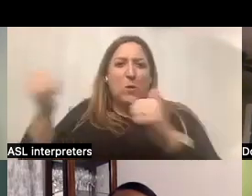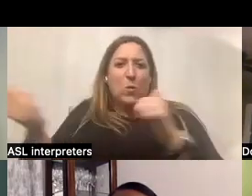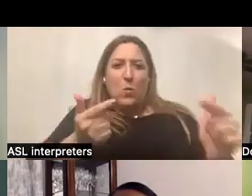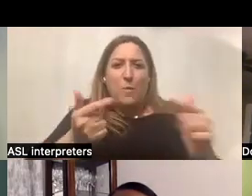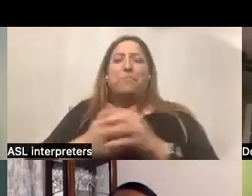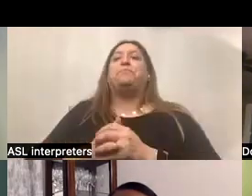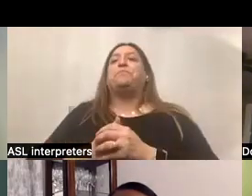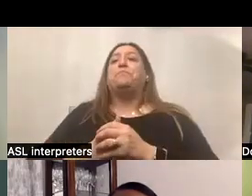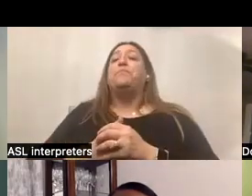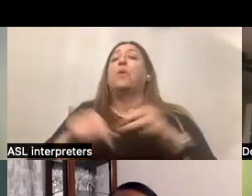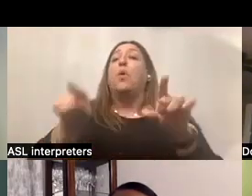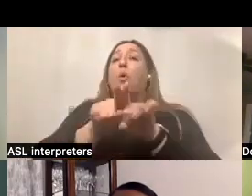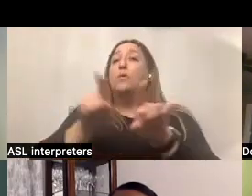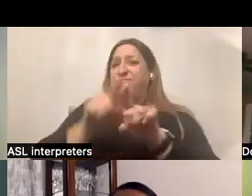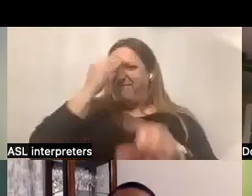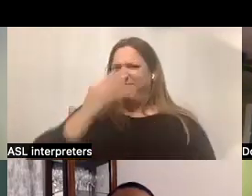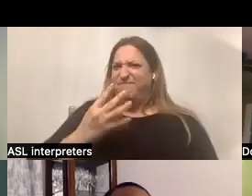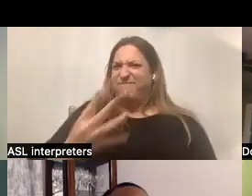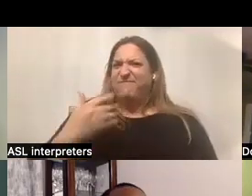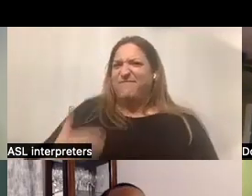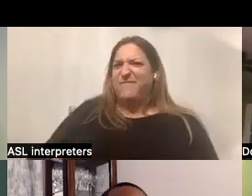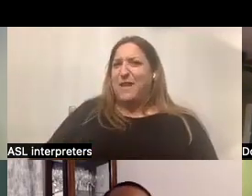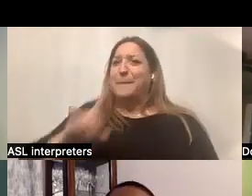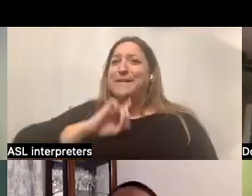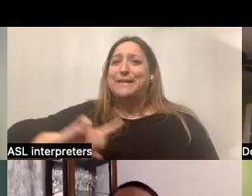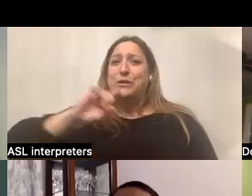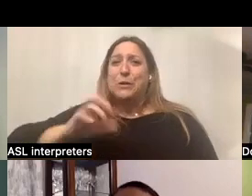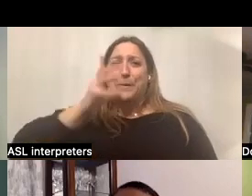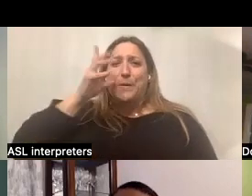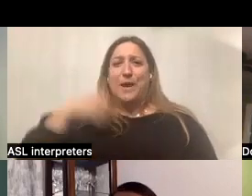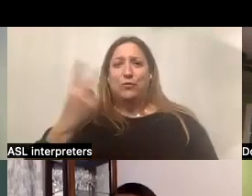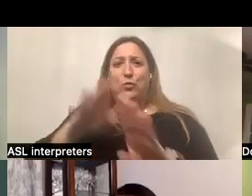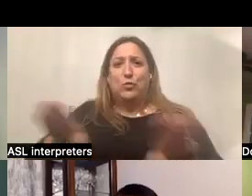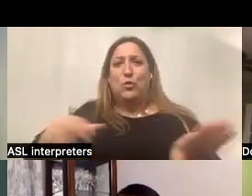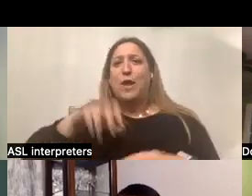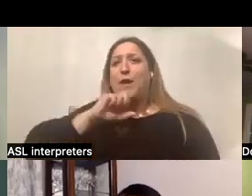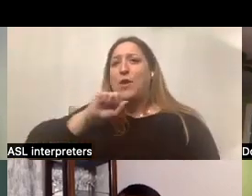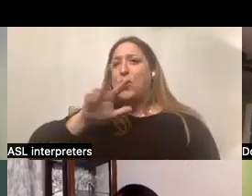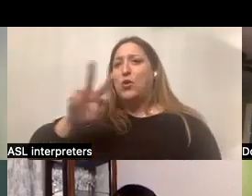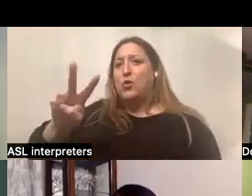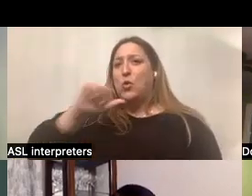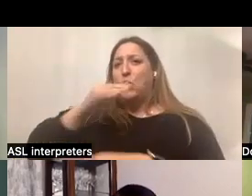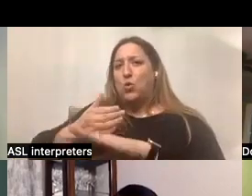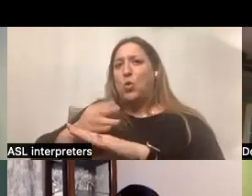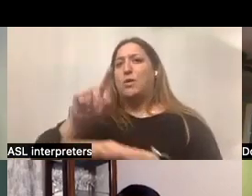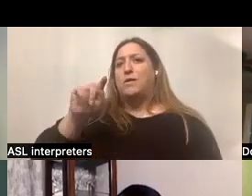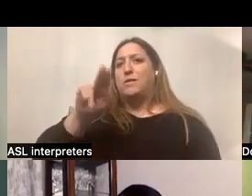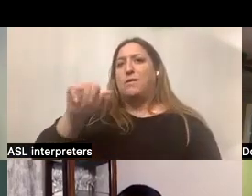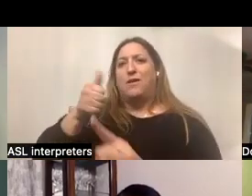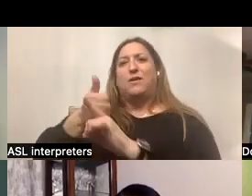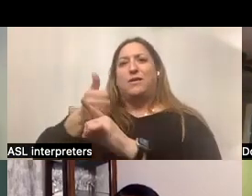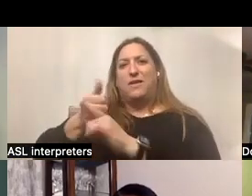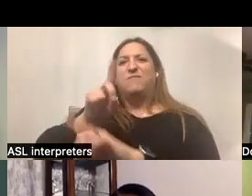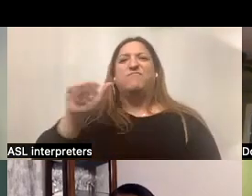I also want to share with you that I am a single parent of two children. My 32-year-old daughter, Tina, became disabled after